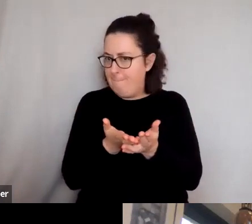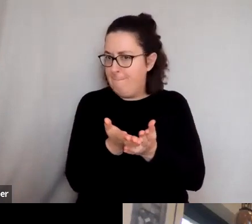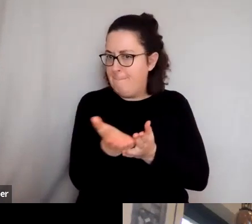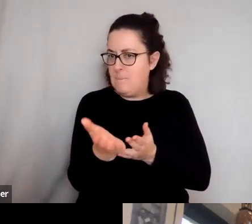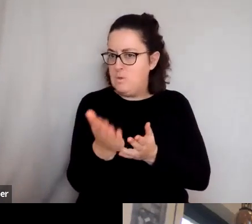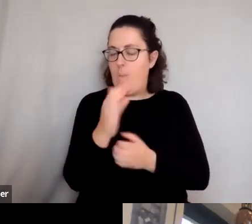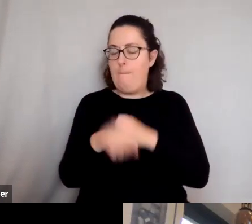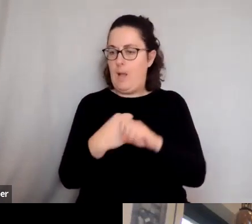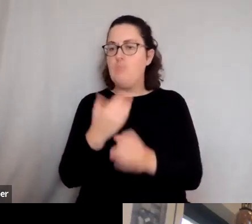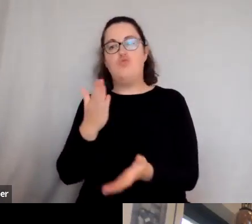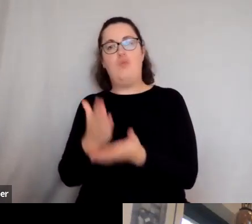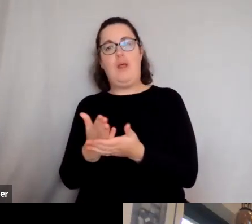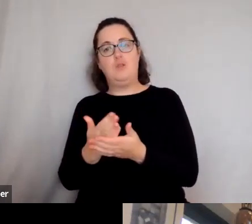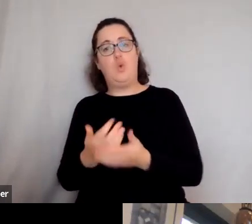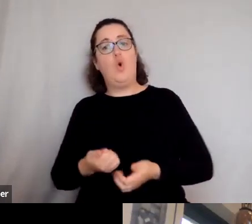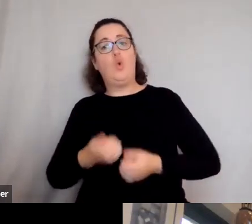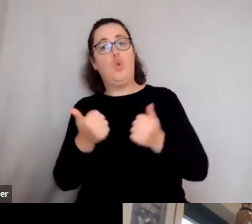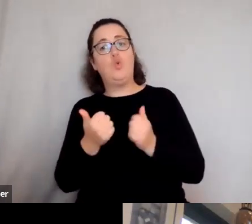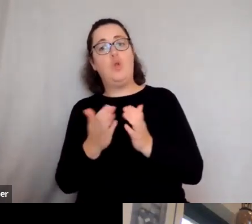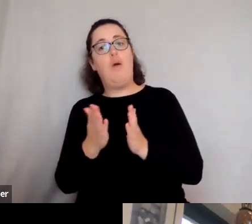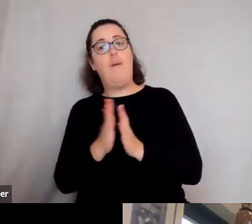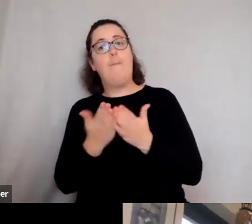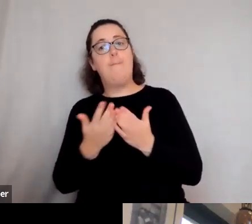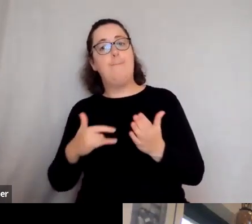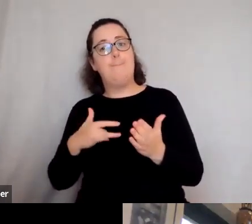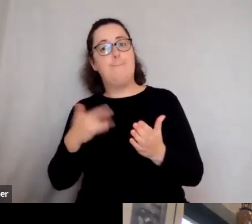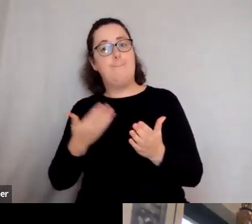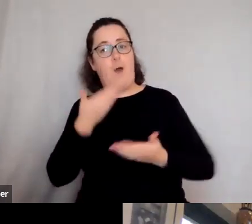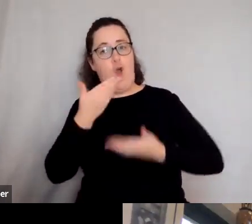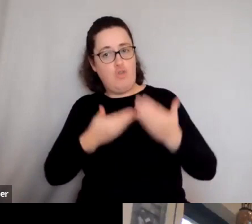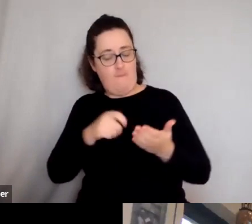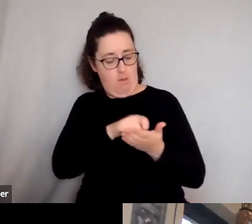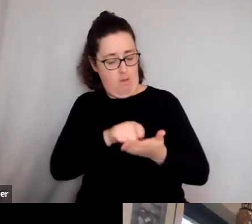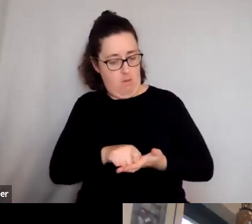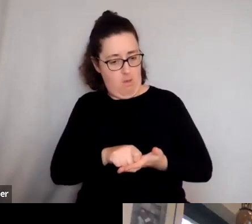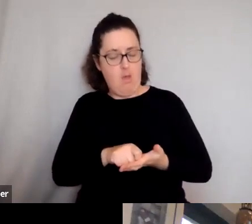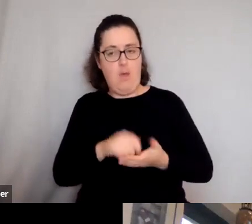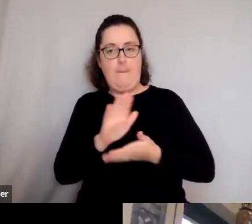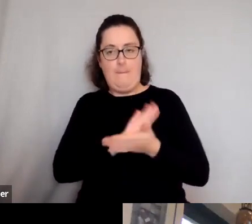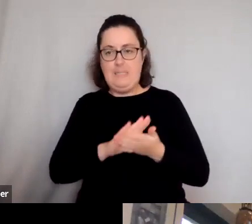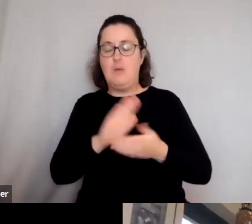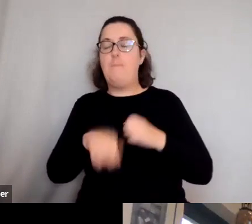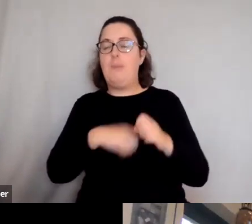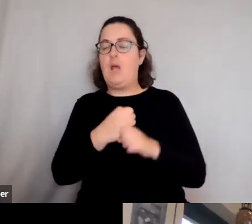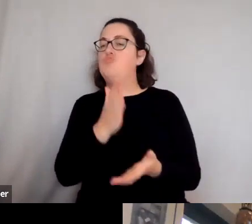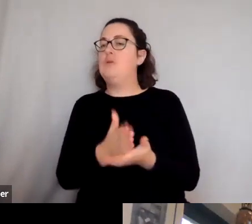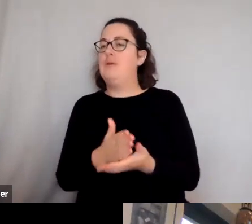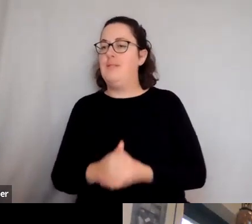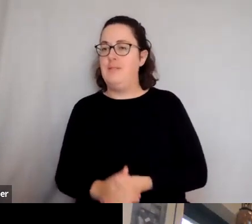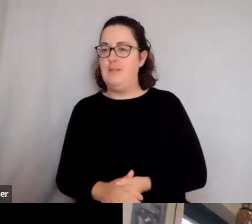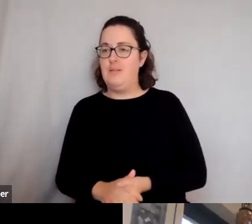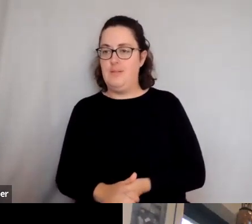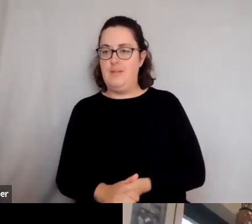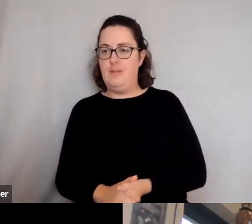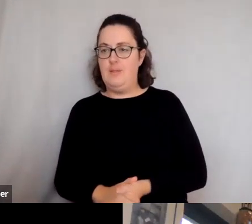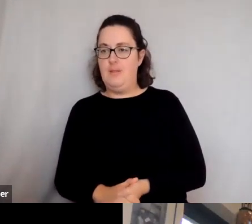all great biographers bring things to life by the anecdotes. And you've got, I think there's also such a